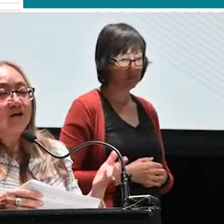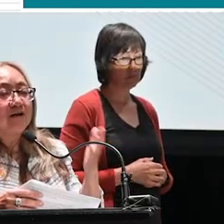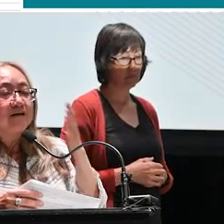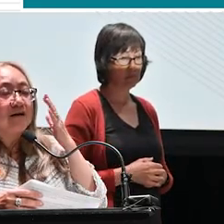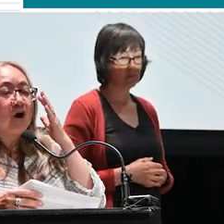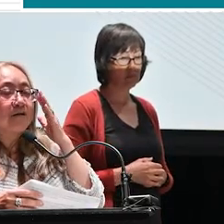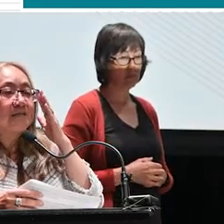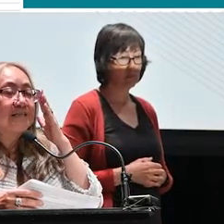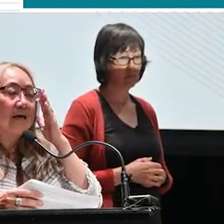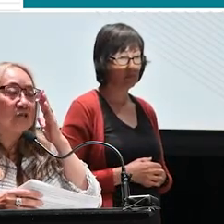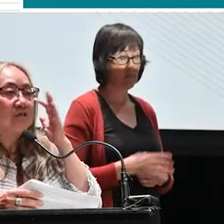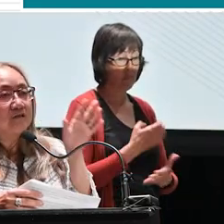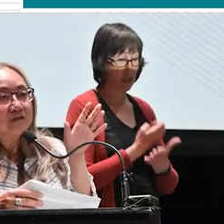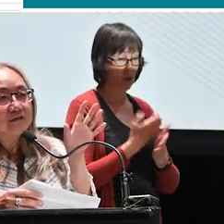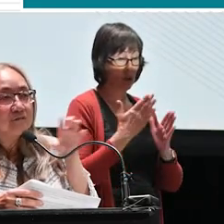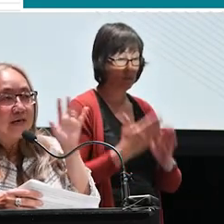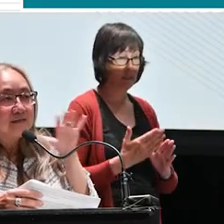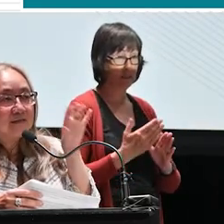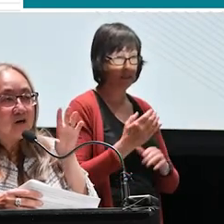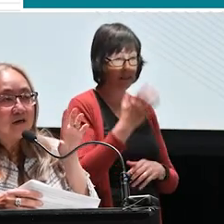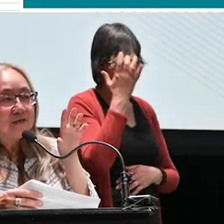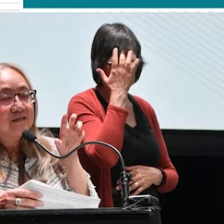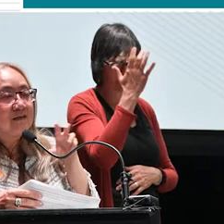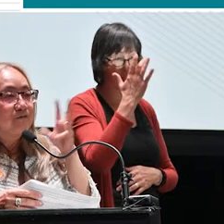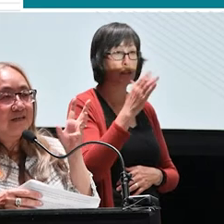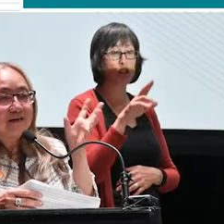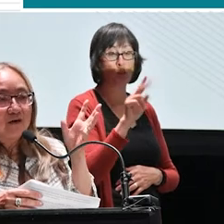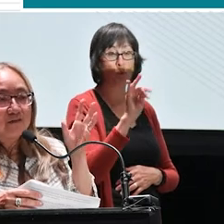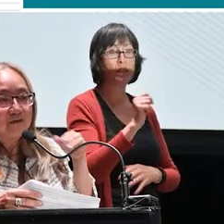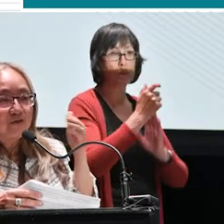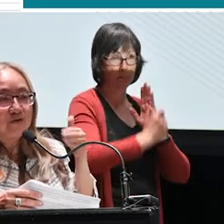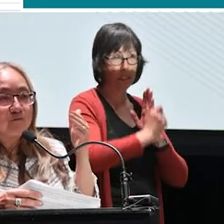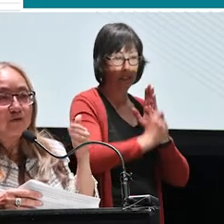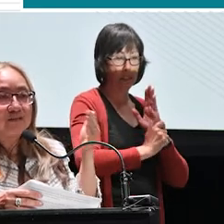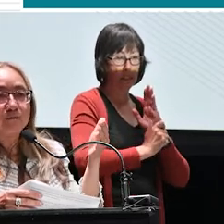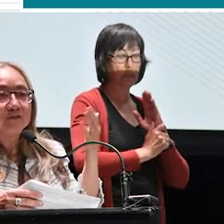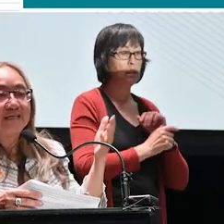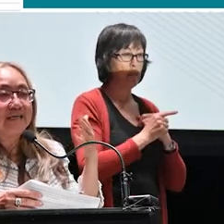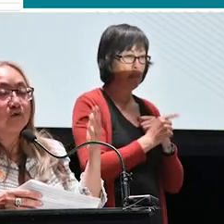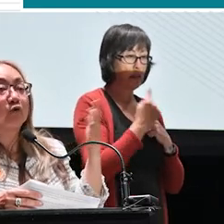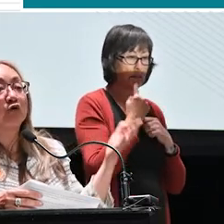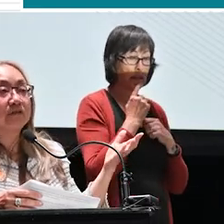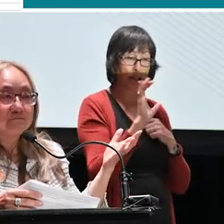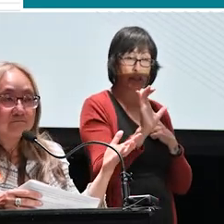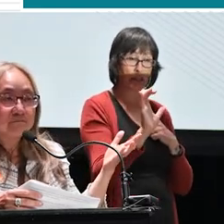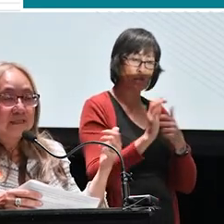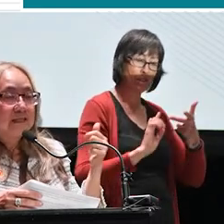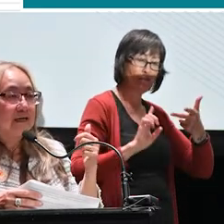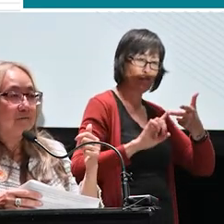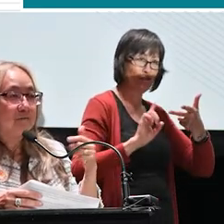Economist Intelligence Unit, it's a magazine, The Economist, rated Calgary is the third most livable city in the world,